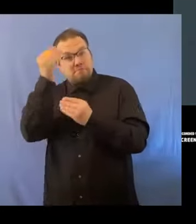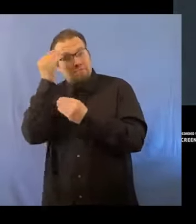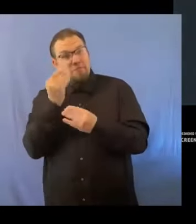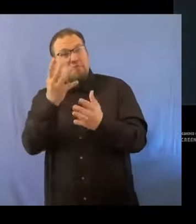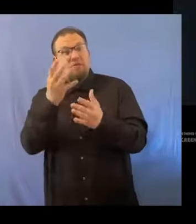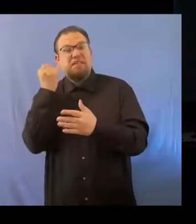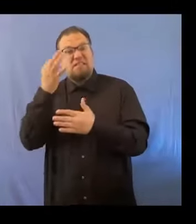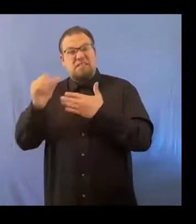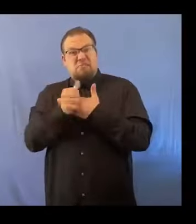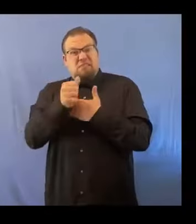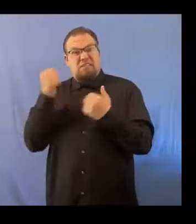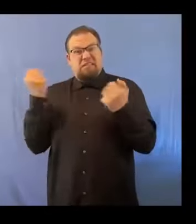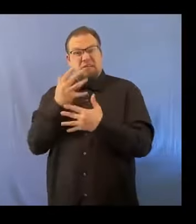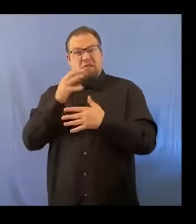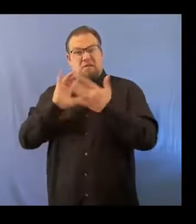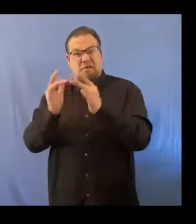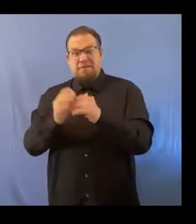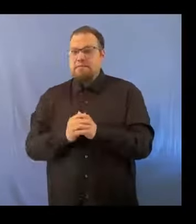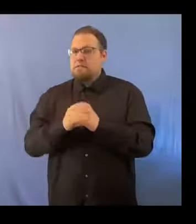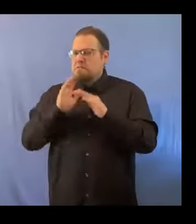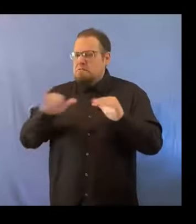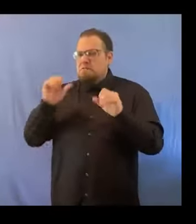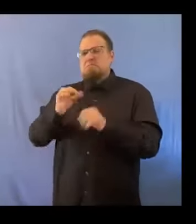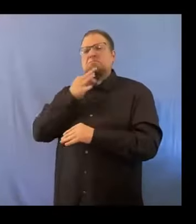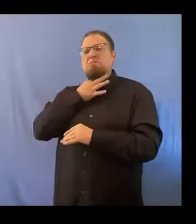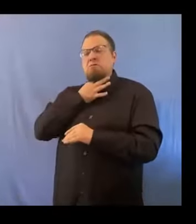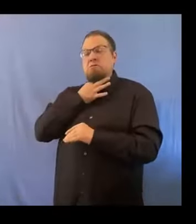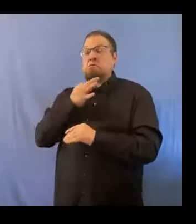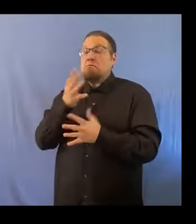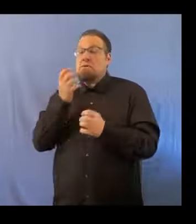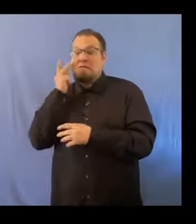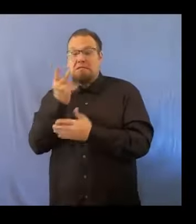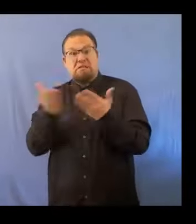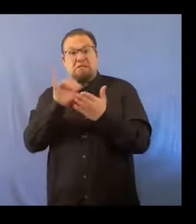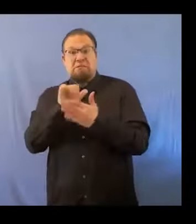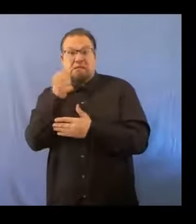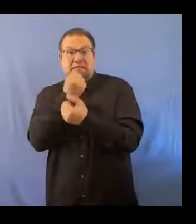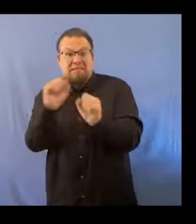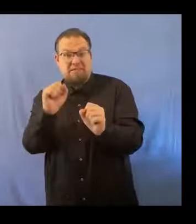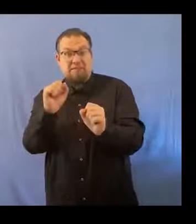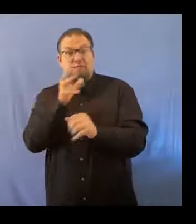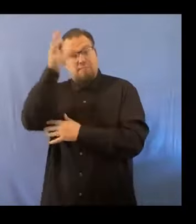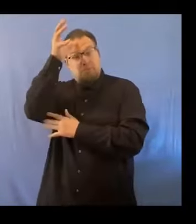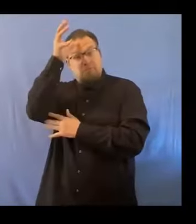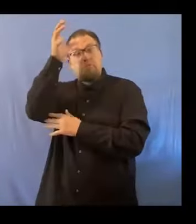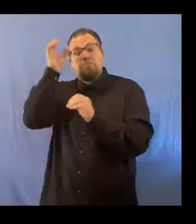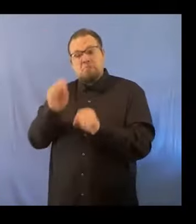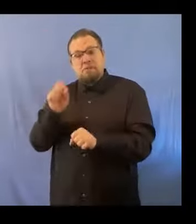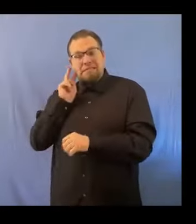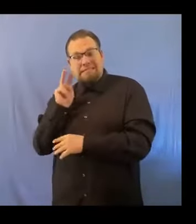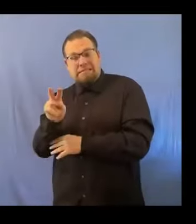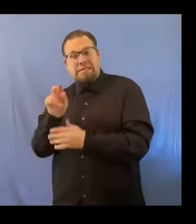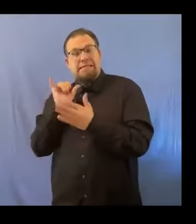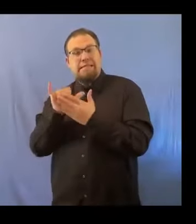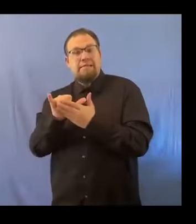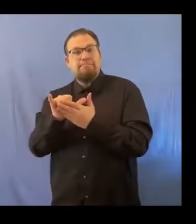curious from time to time and may attempt to look at things that are unsafe. As a parent or guardian, you can check your student's browser history in a few easy steps.